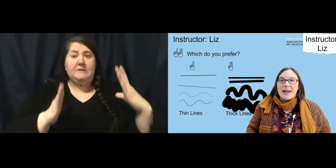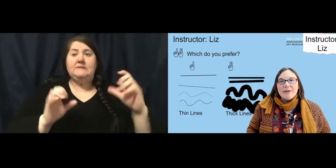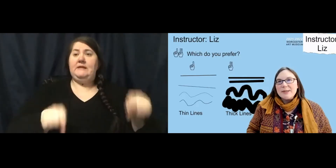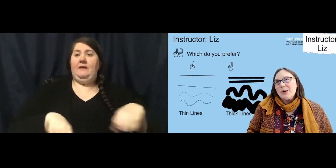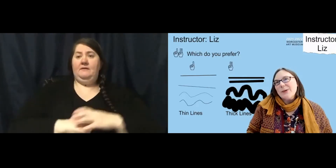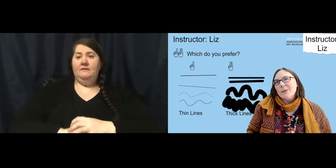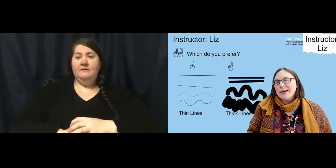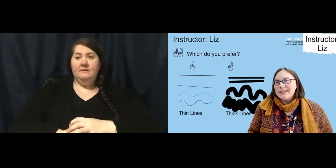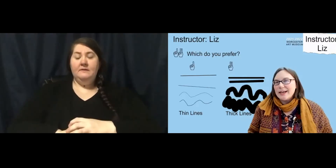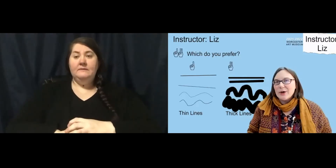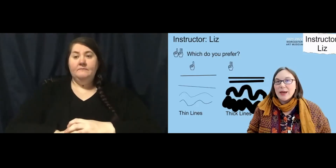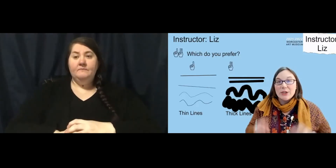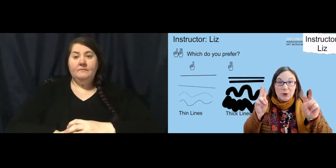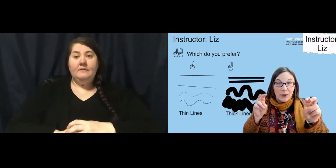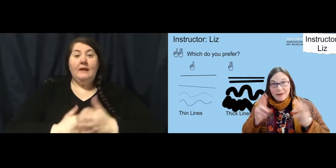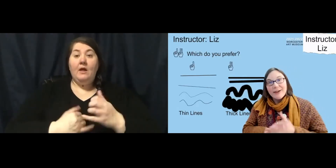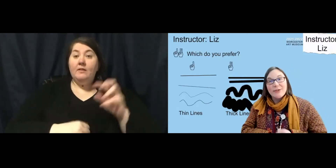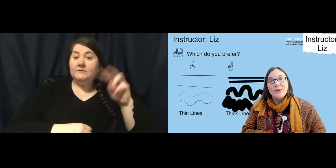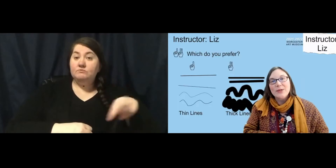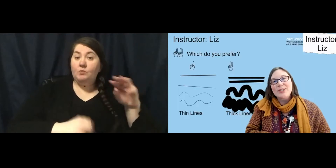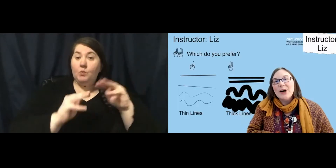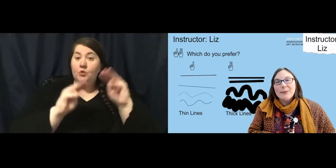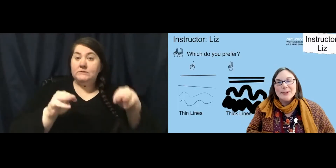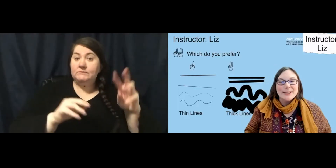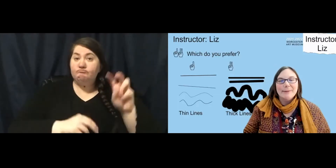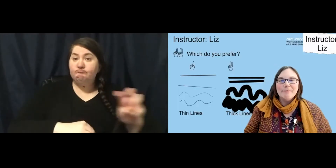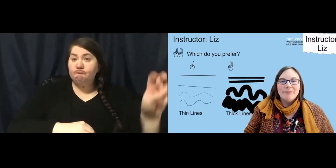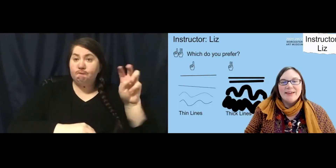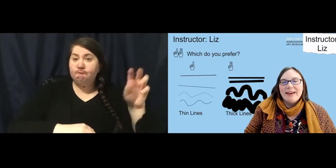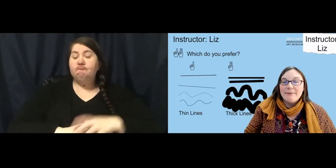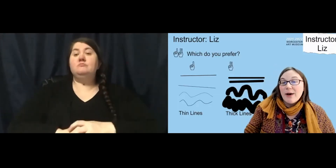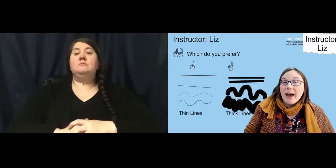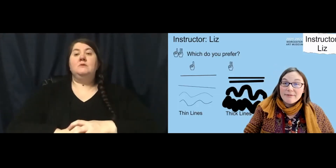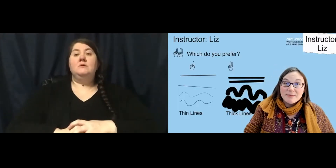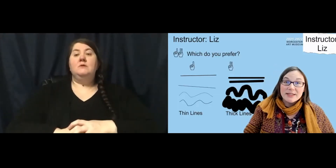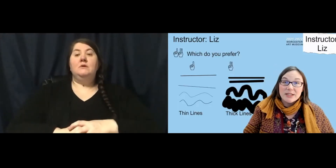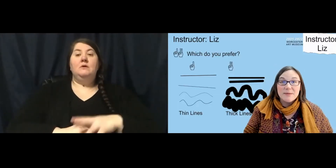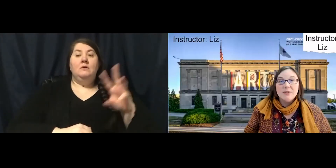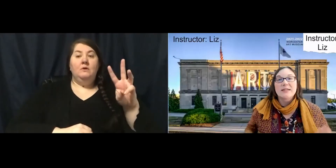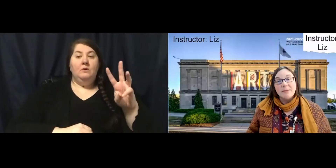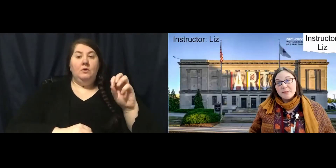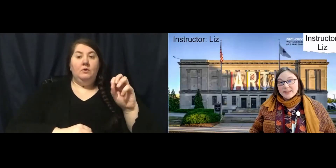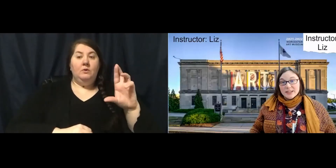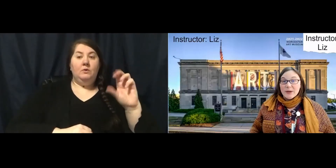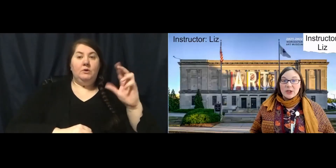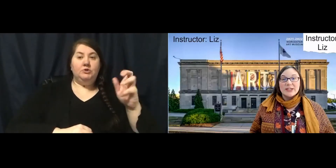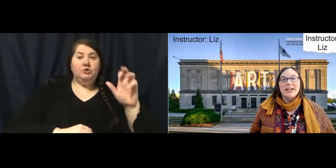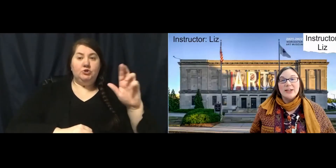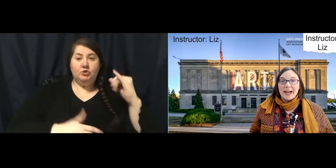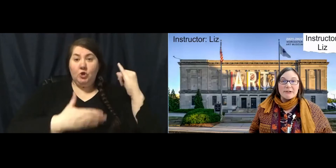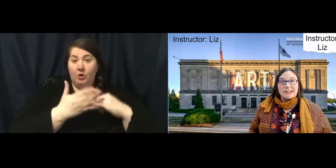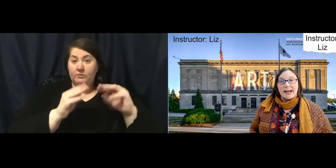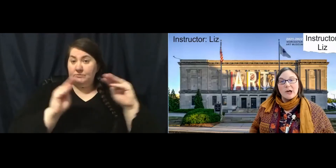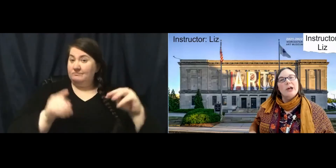Now is the point where we're going to take a quick tour through the Worcester Art Museum. If you haven't been to the museum, this is what it looks